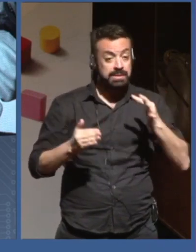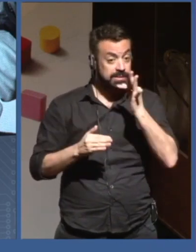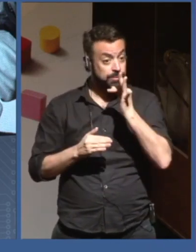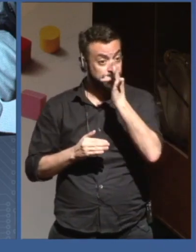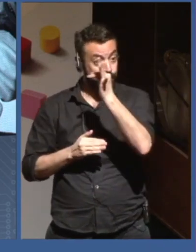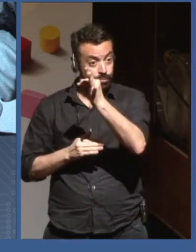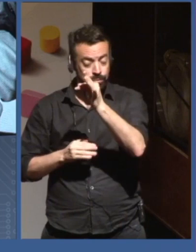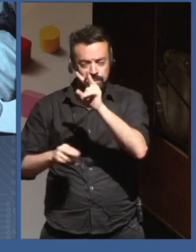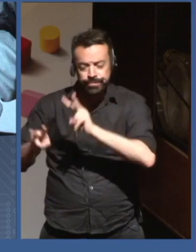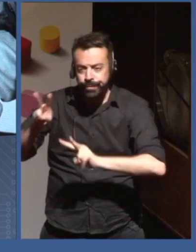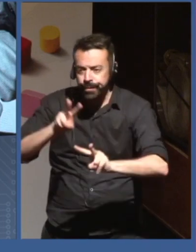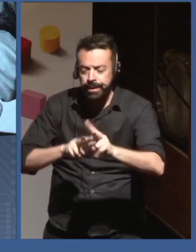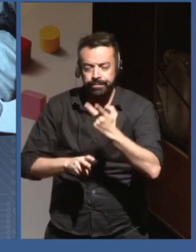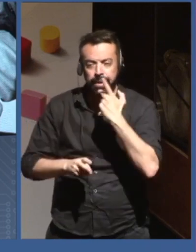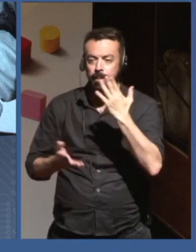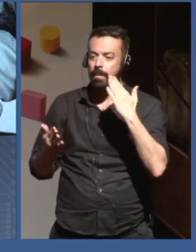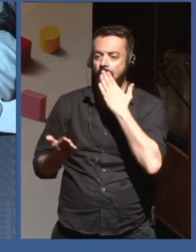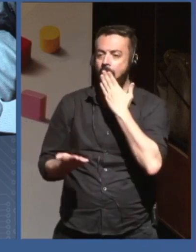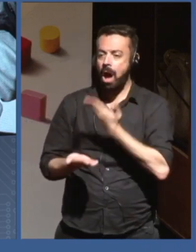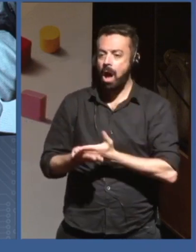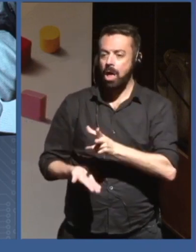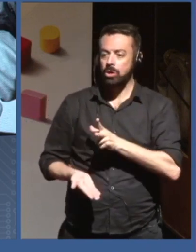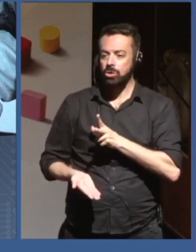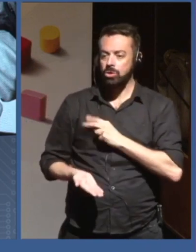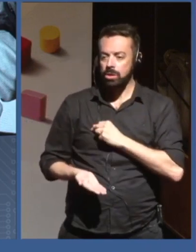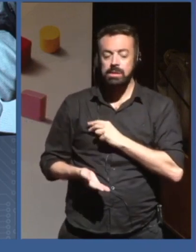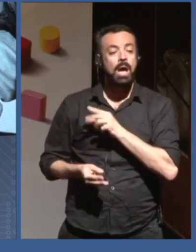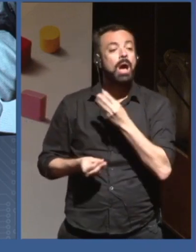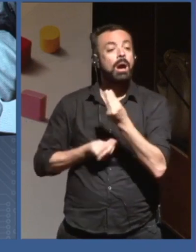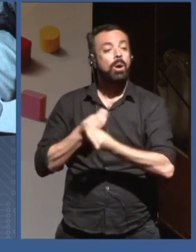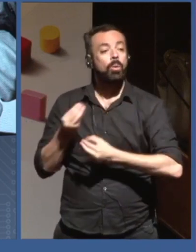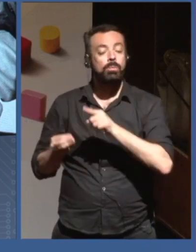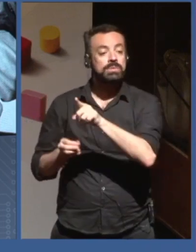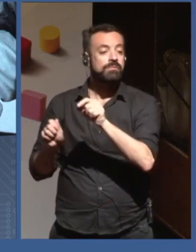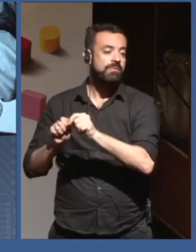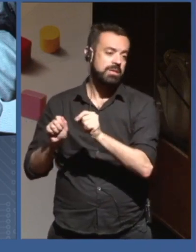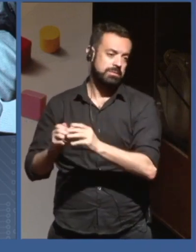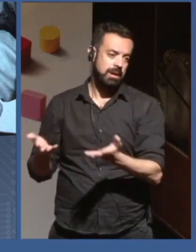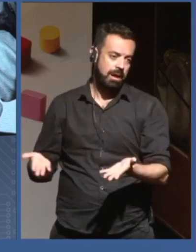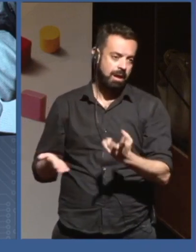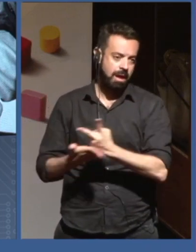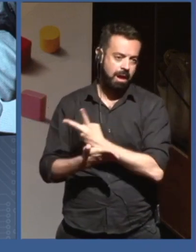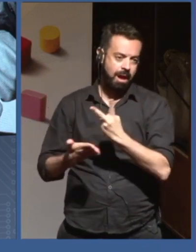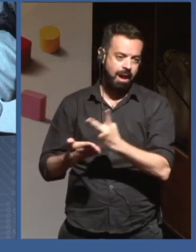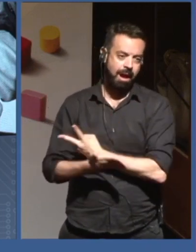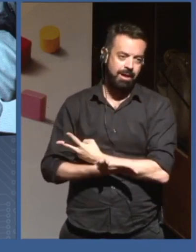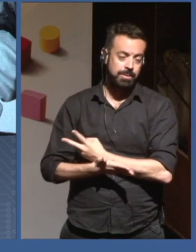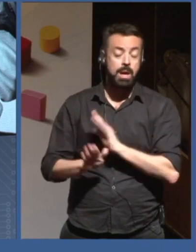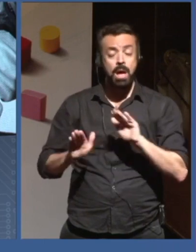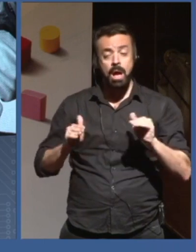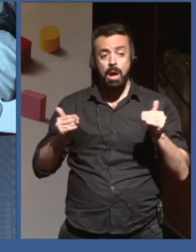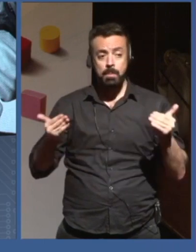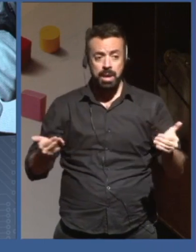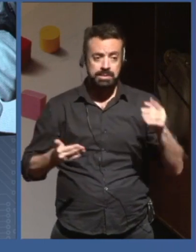that? And sometimes it's because we don't have the data, okay? But very often, it's because of a lack of culture. So, it's that